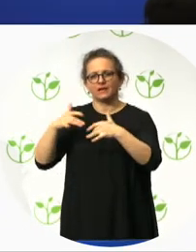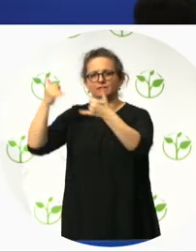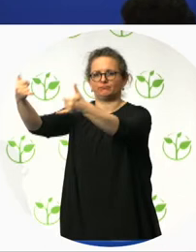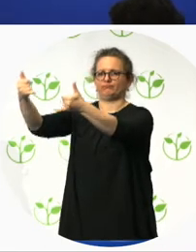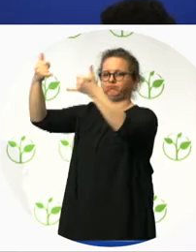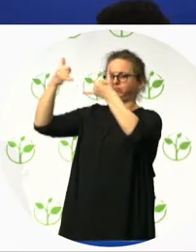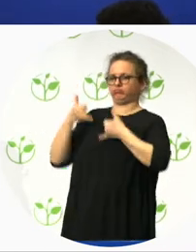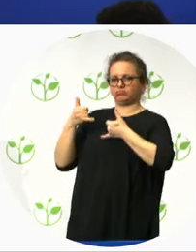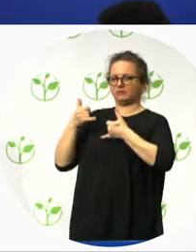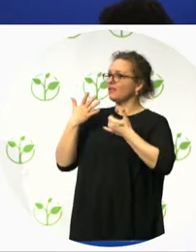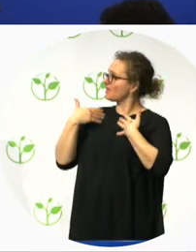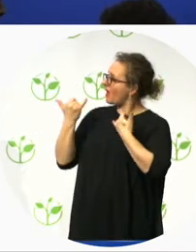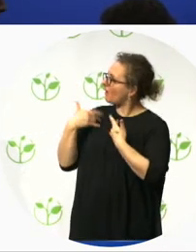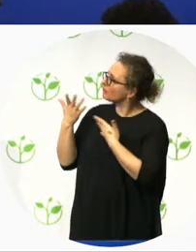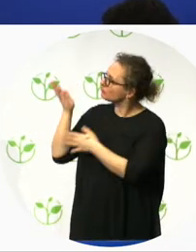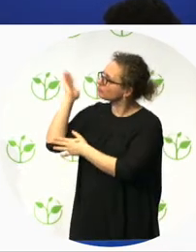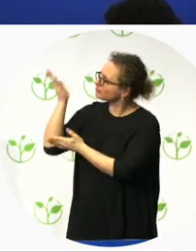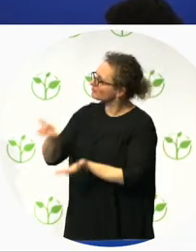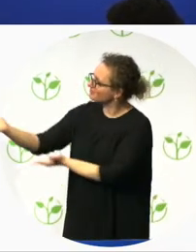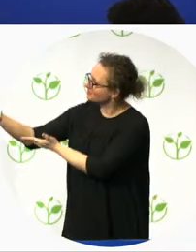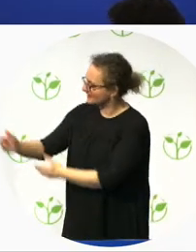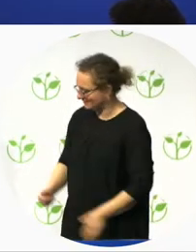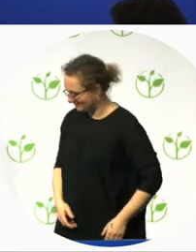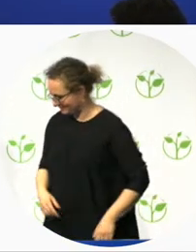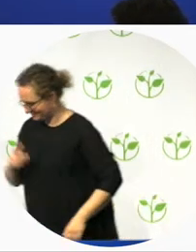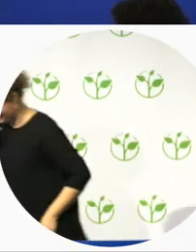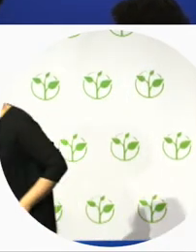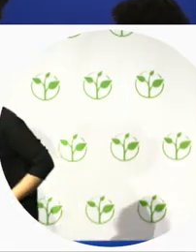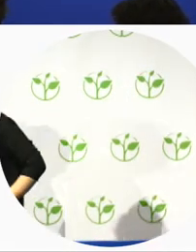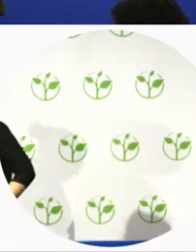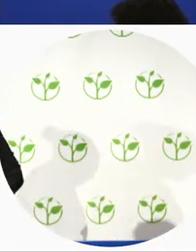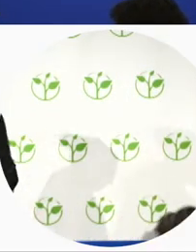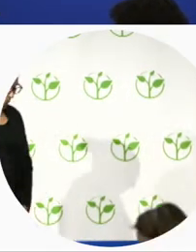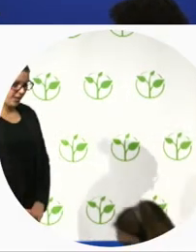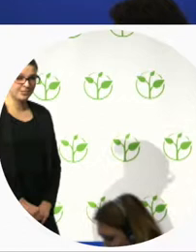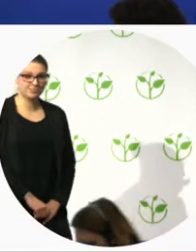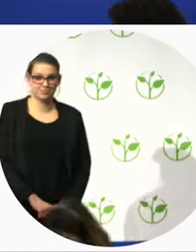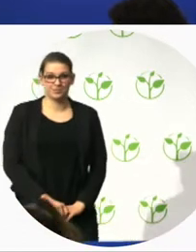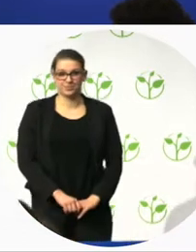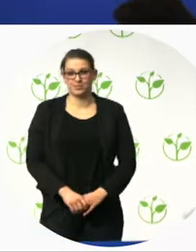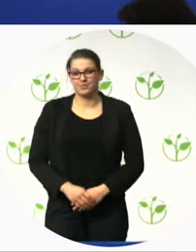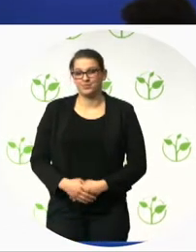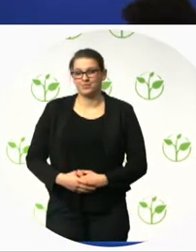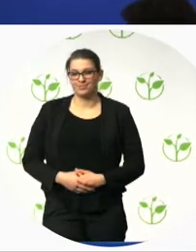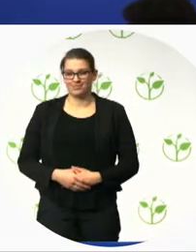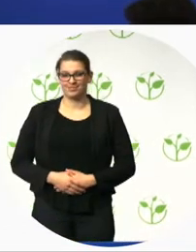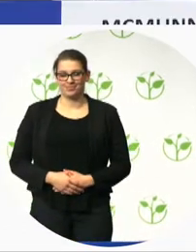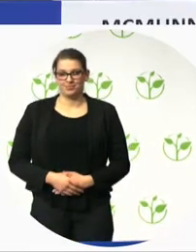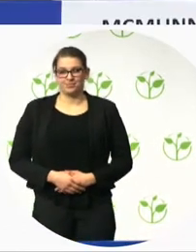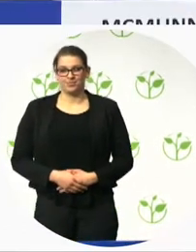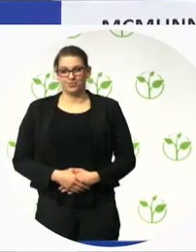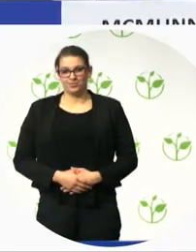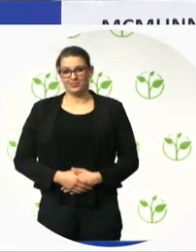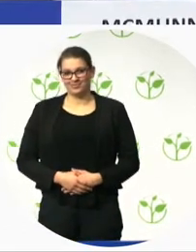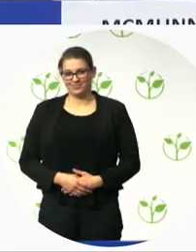Thanks very much, Ger. And I know it's been said by a number of people here today and yesterday, but it is an absolute honour to be involved